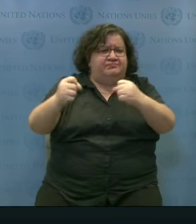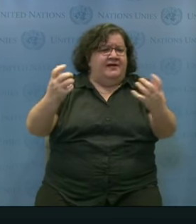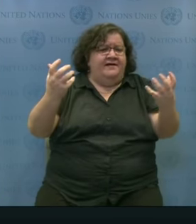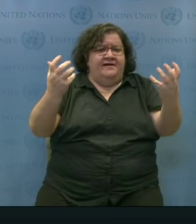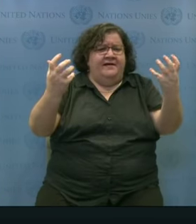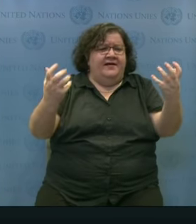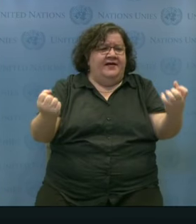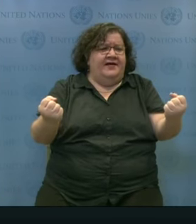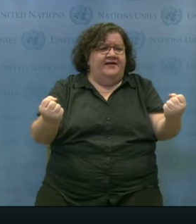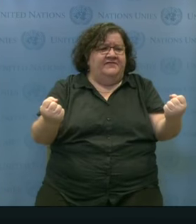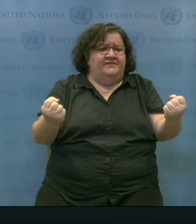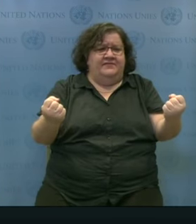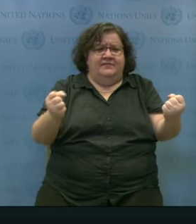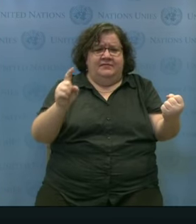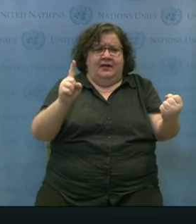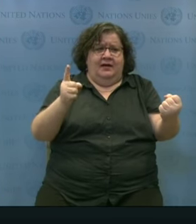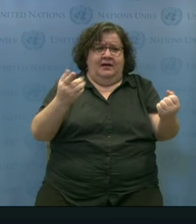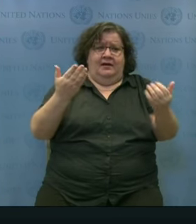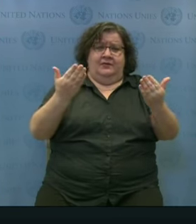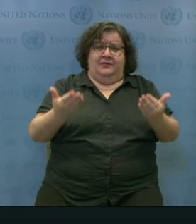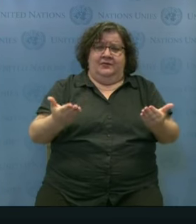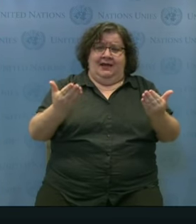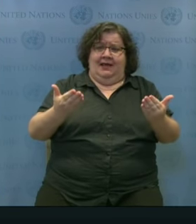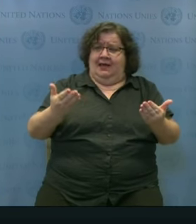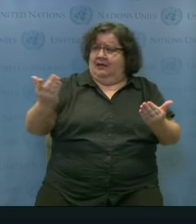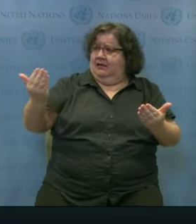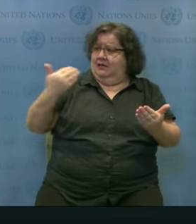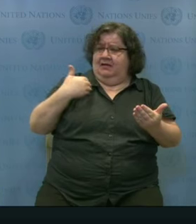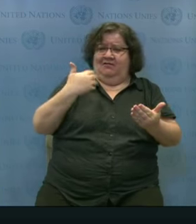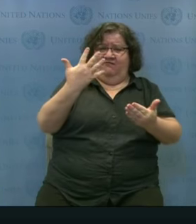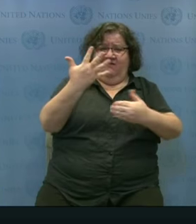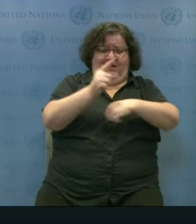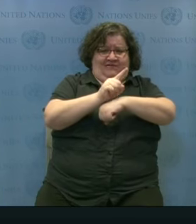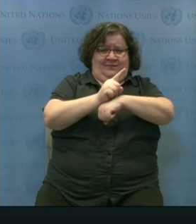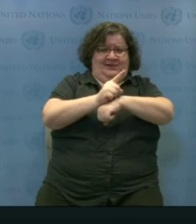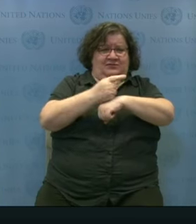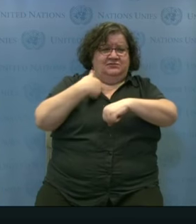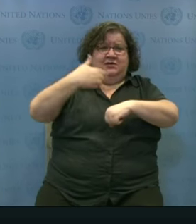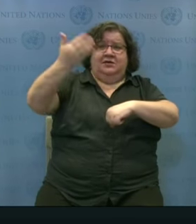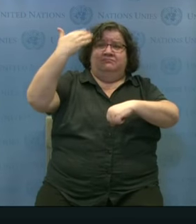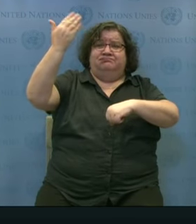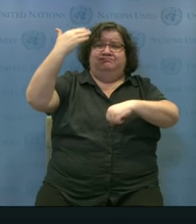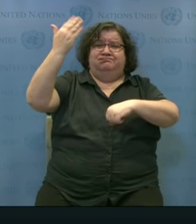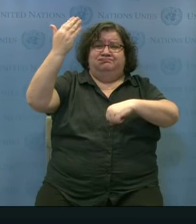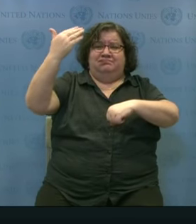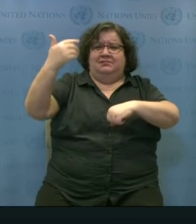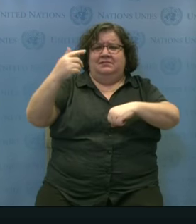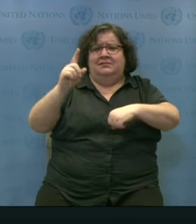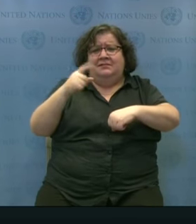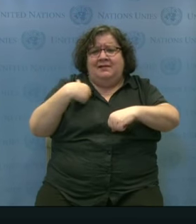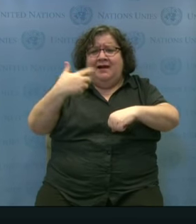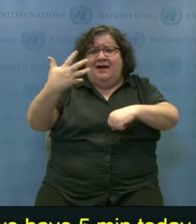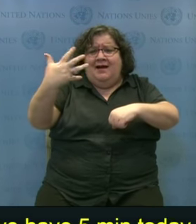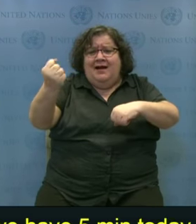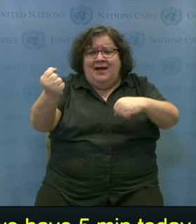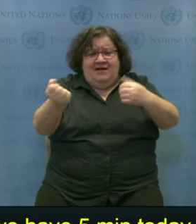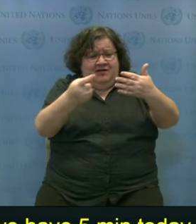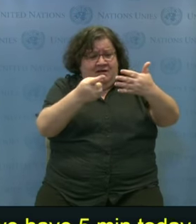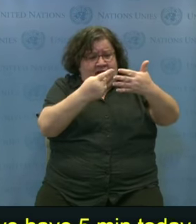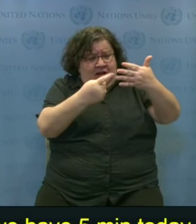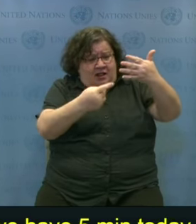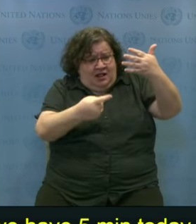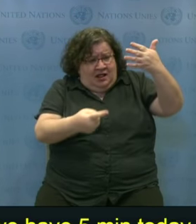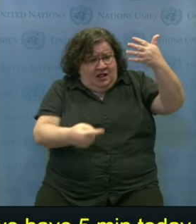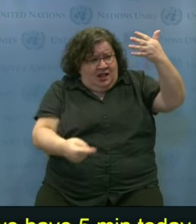So while there are a range of factors which need to be considered and actions which follow from them, I'll touch on